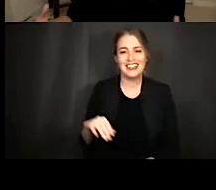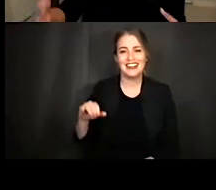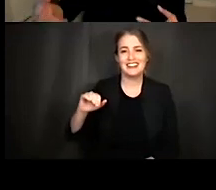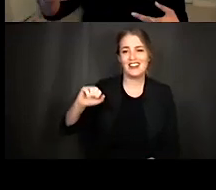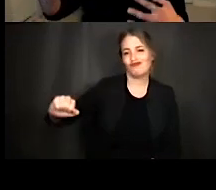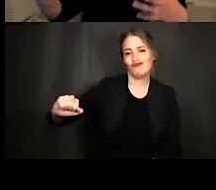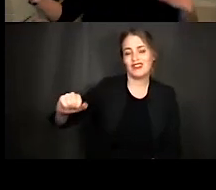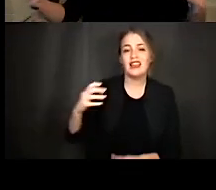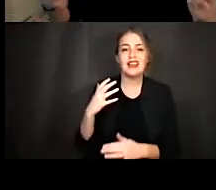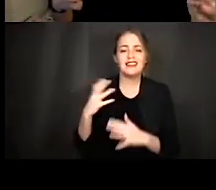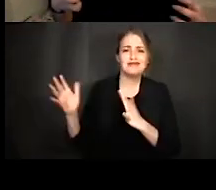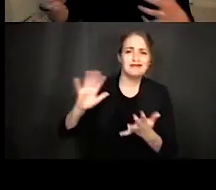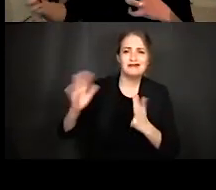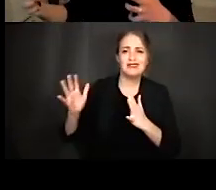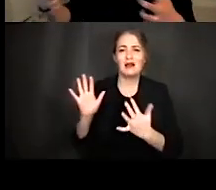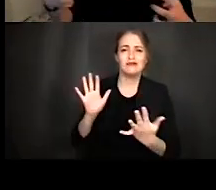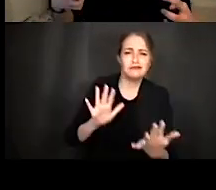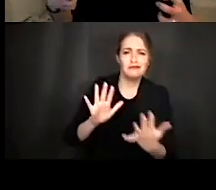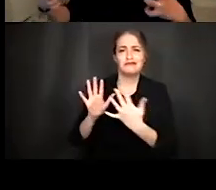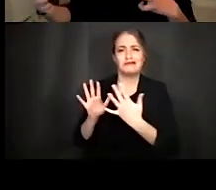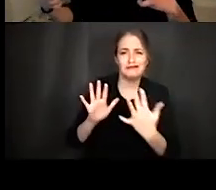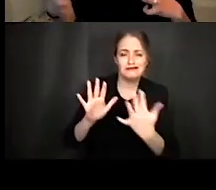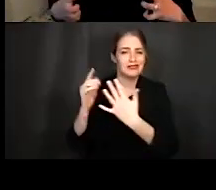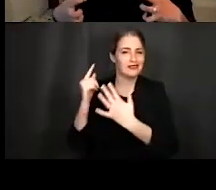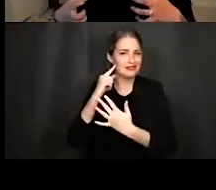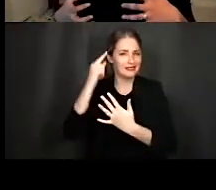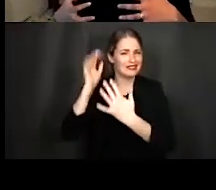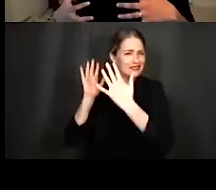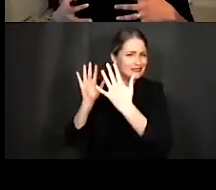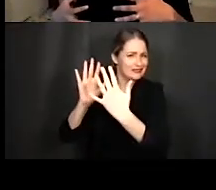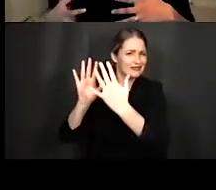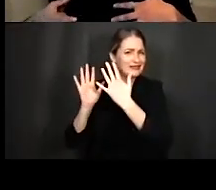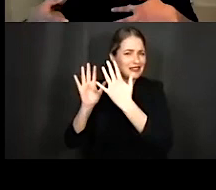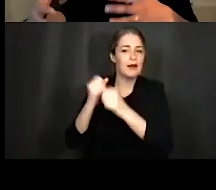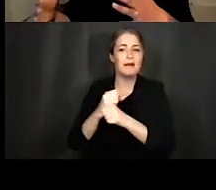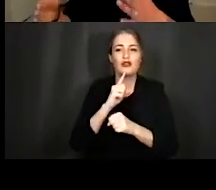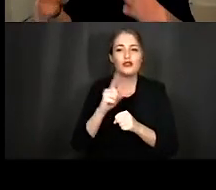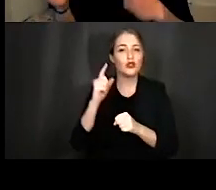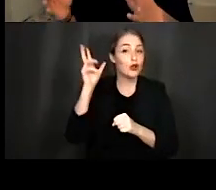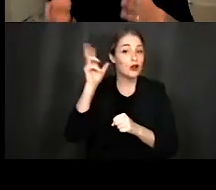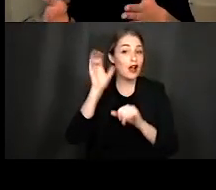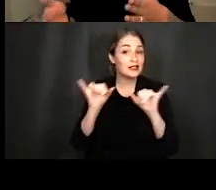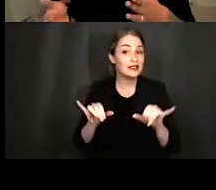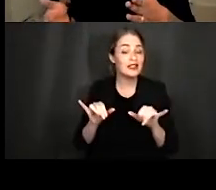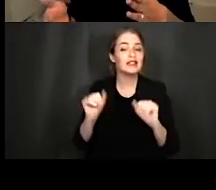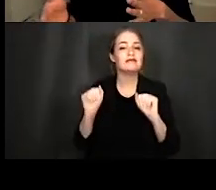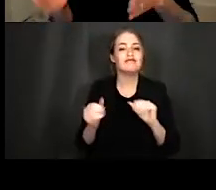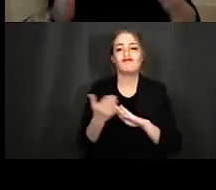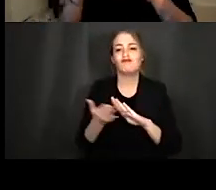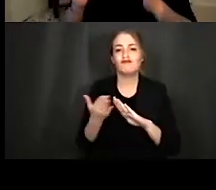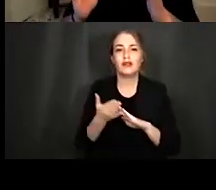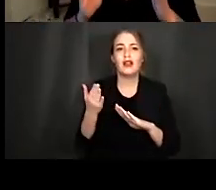is. It's this push pull of making sure that the auditory system is going to operate in